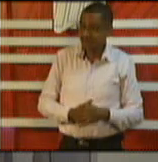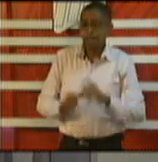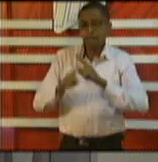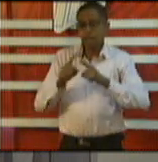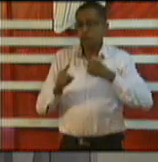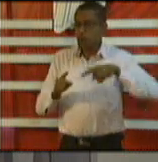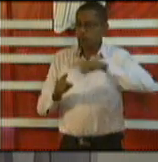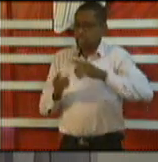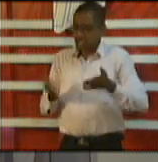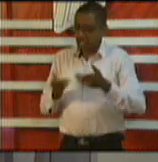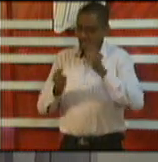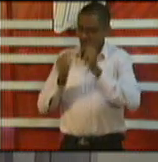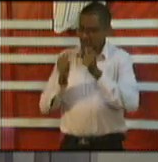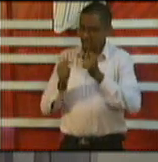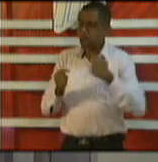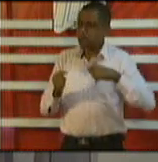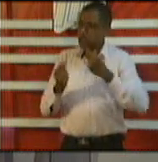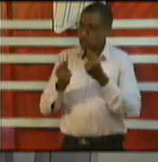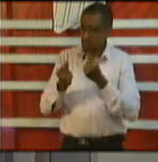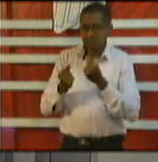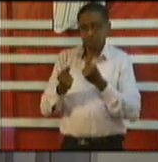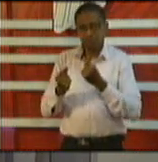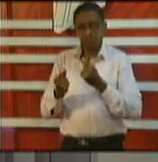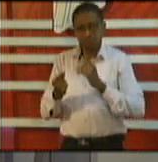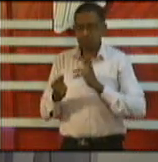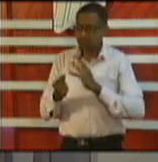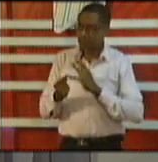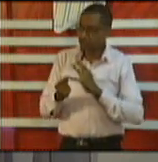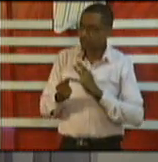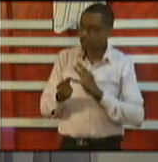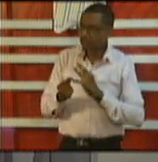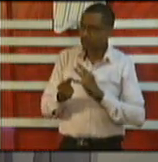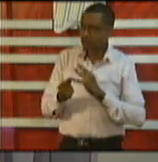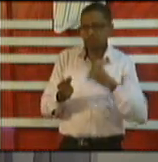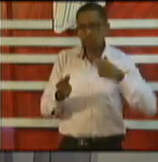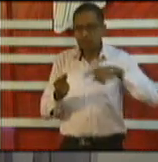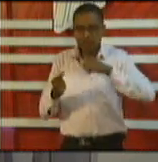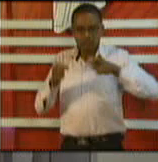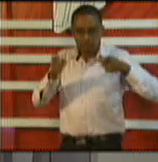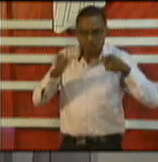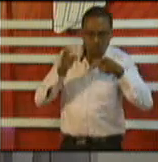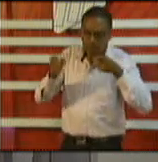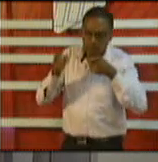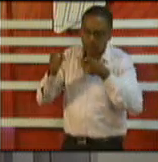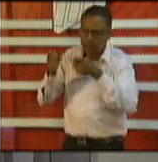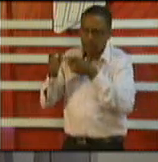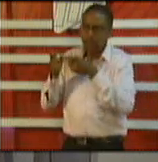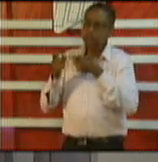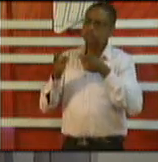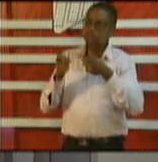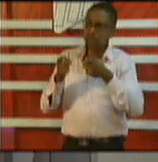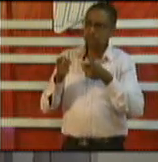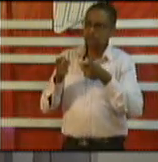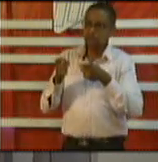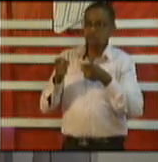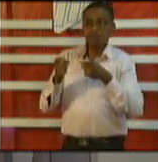week we have moved now from managing a medical situation to managing high expectations